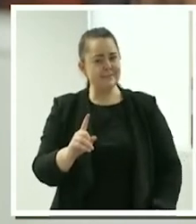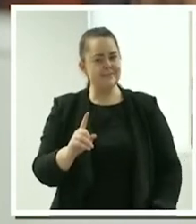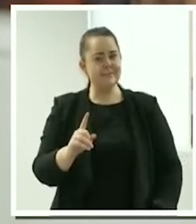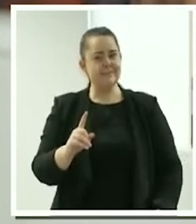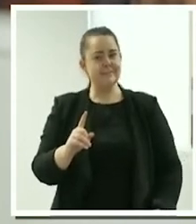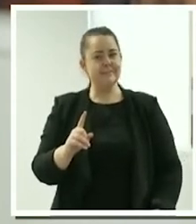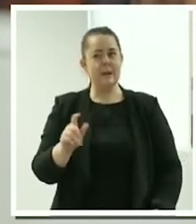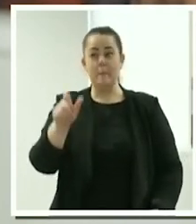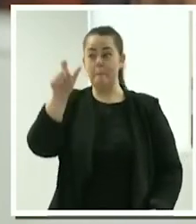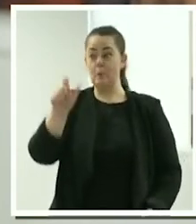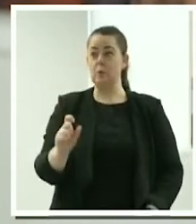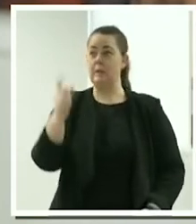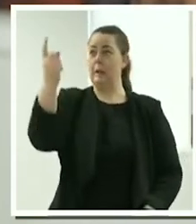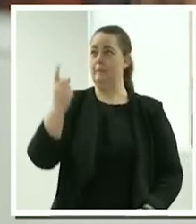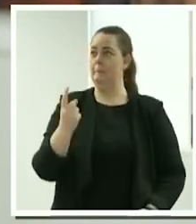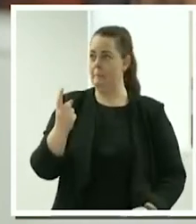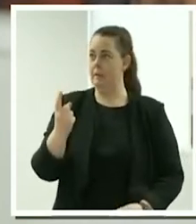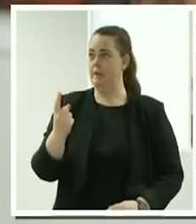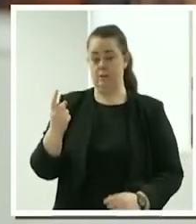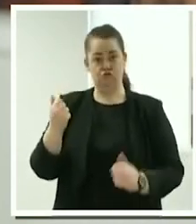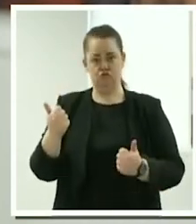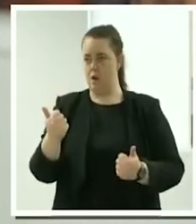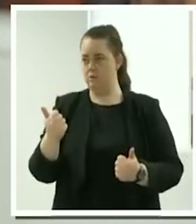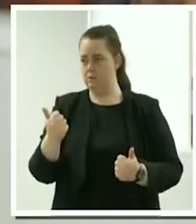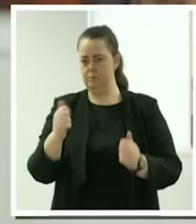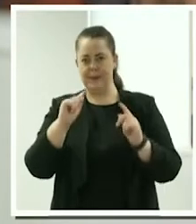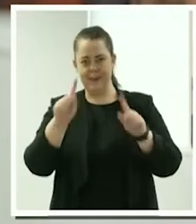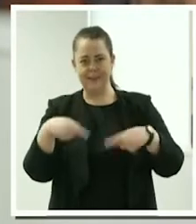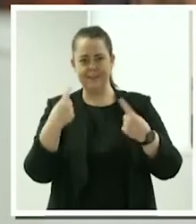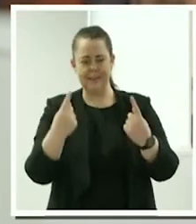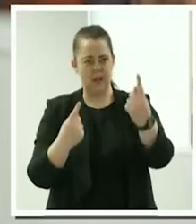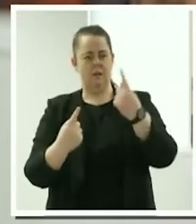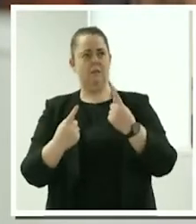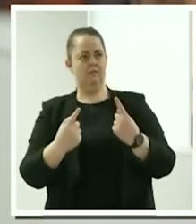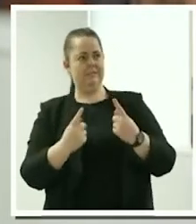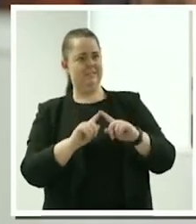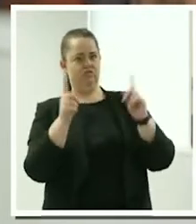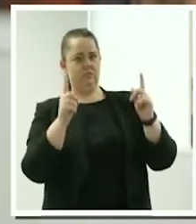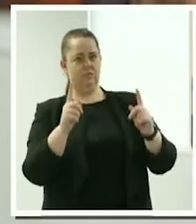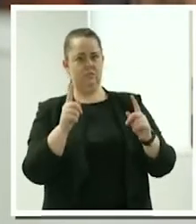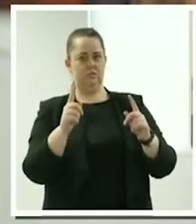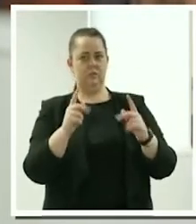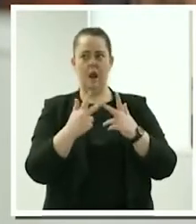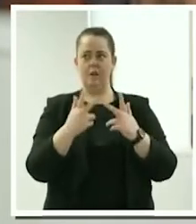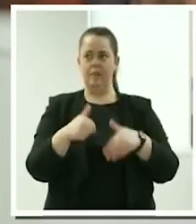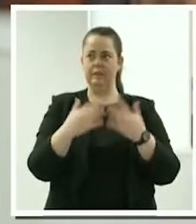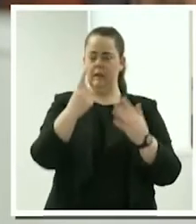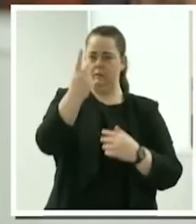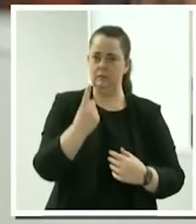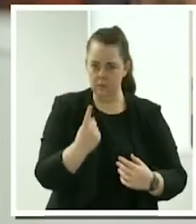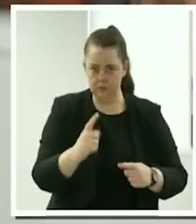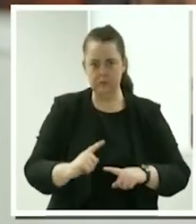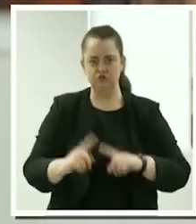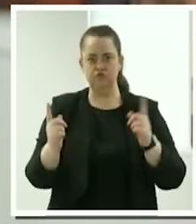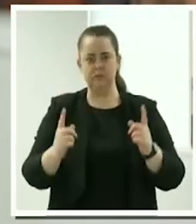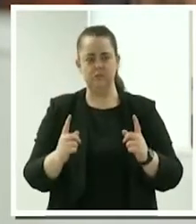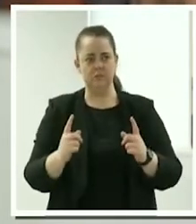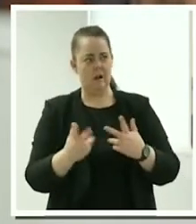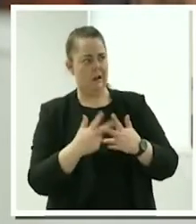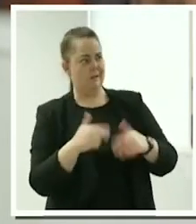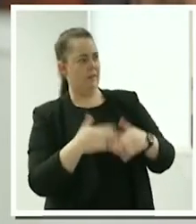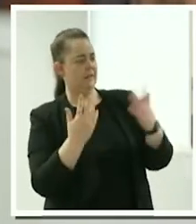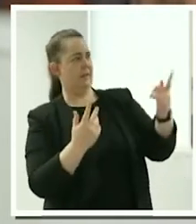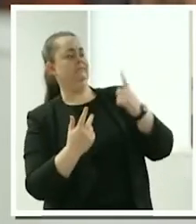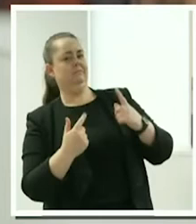with someone different every day or every couple of days. Mum didn't like having somebody different in the home every day.